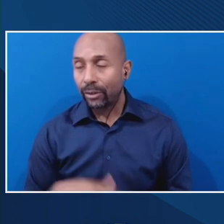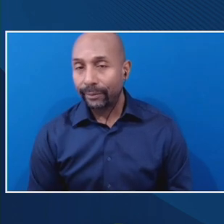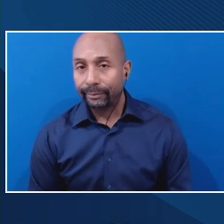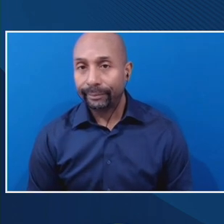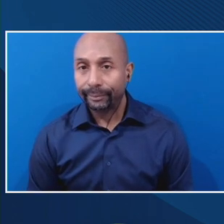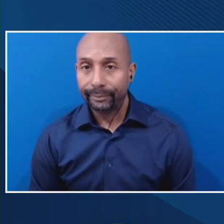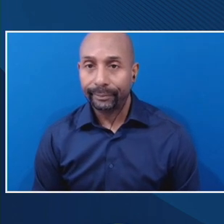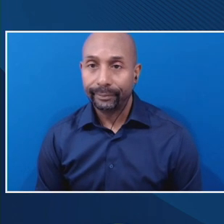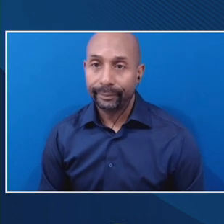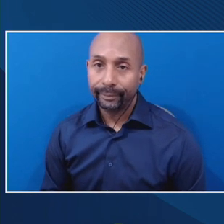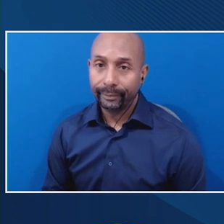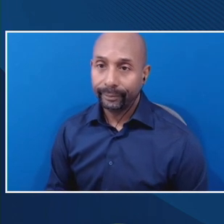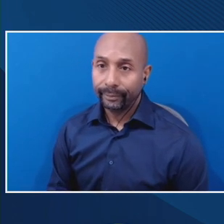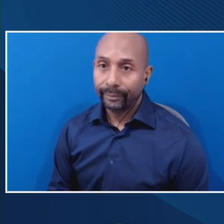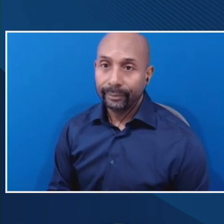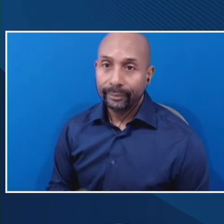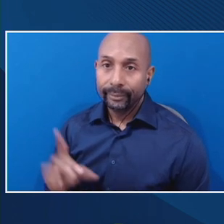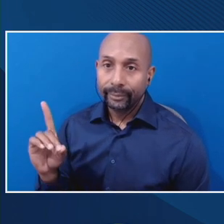Scott?